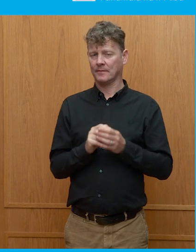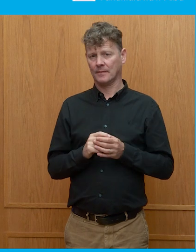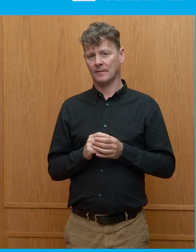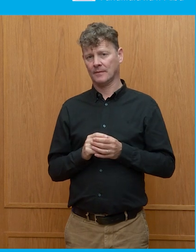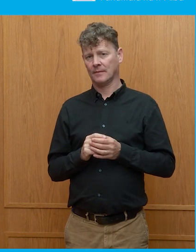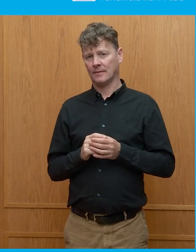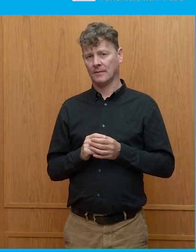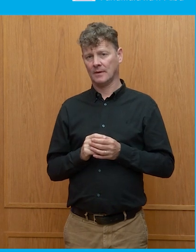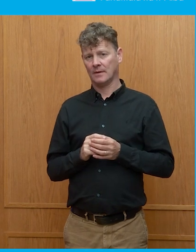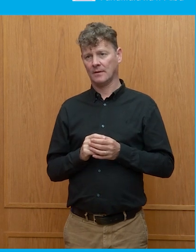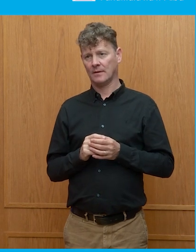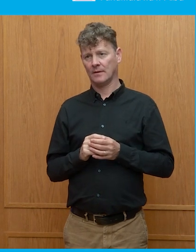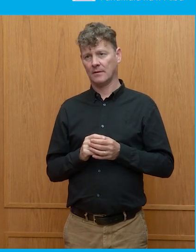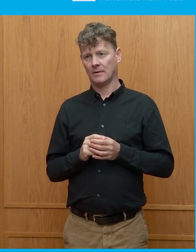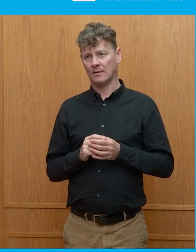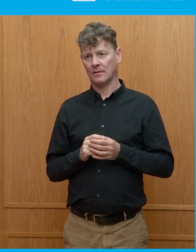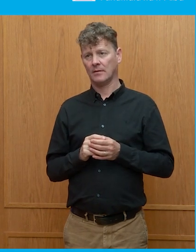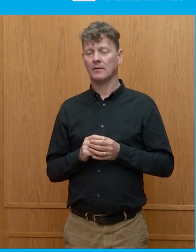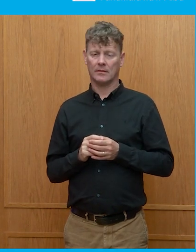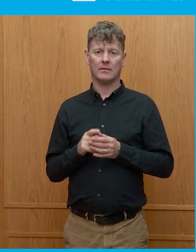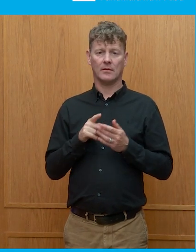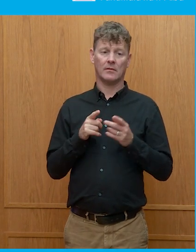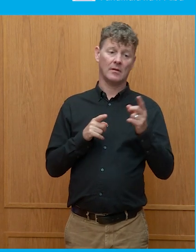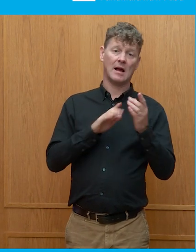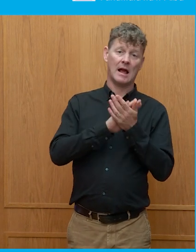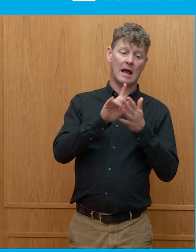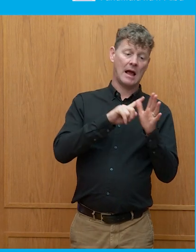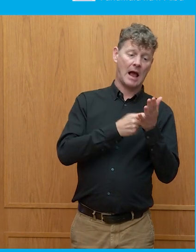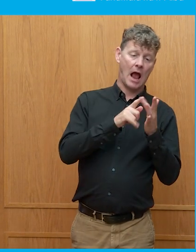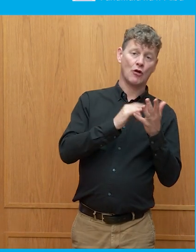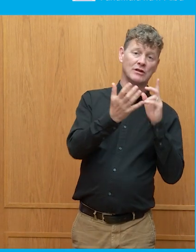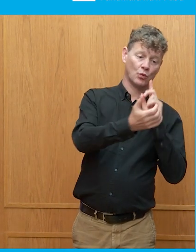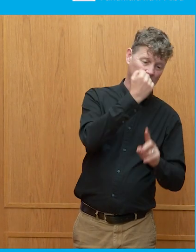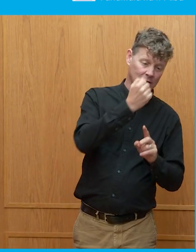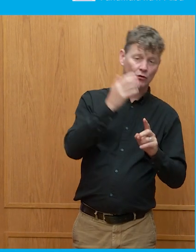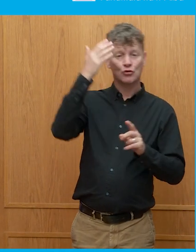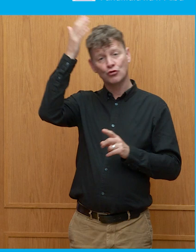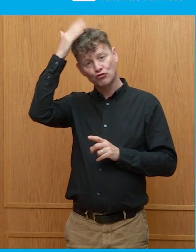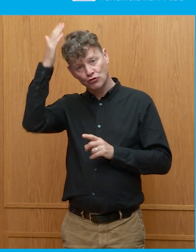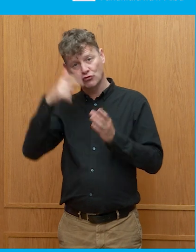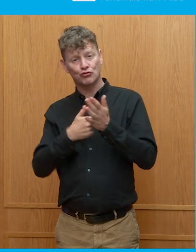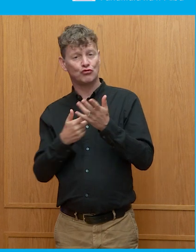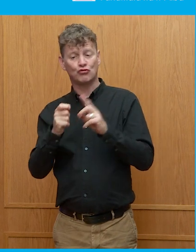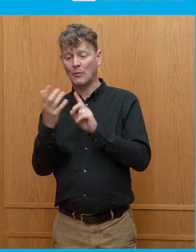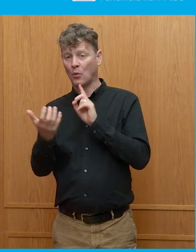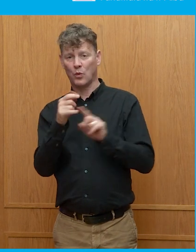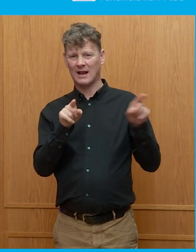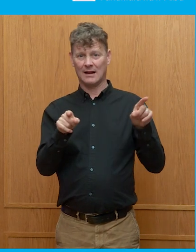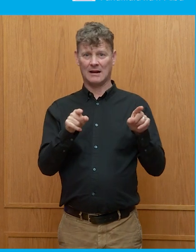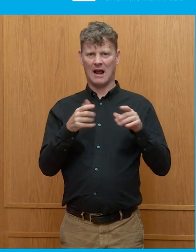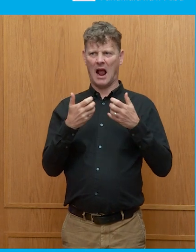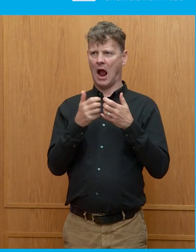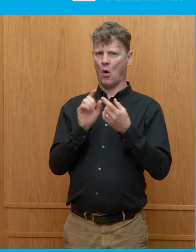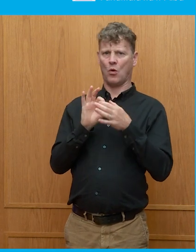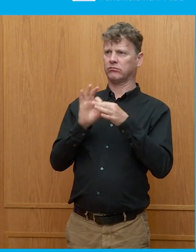States engages with the world, depending upon the outcome of whether it's Kamala Harris or Donald Trump? It's different.